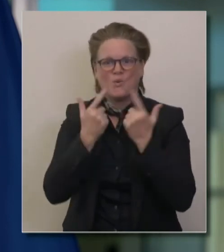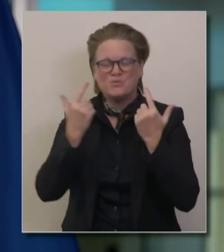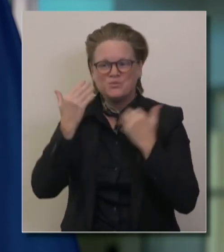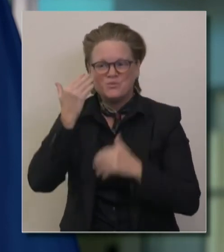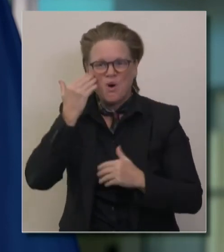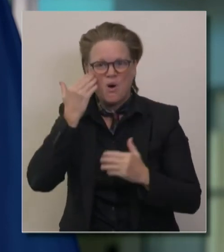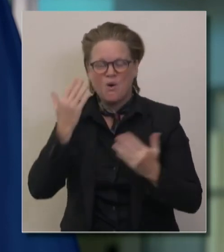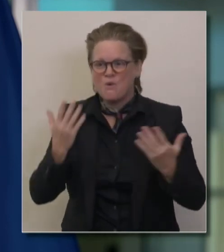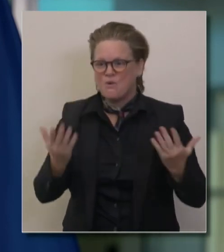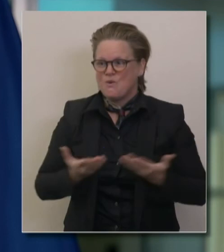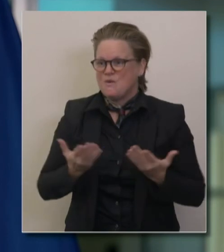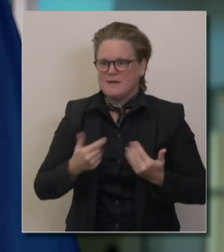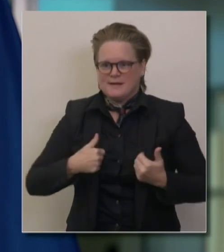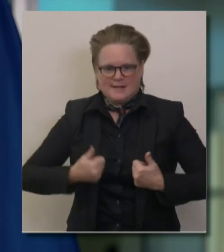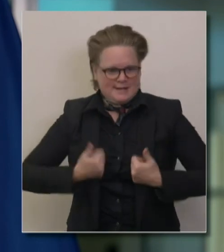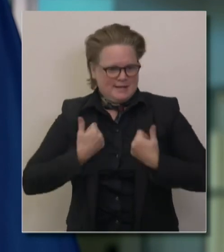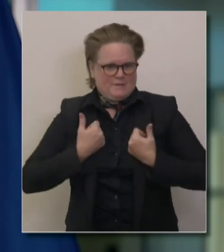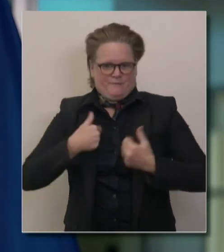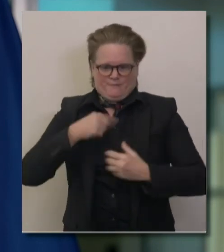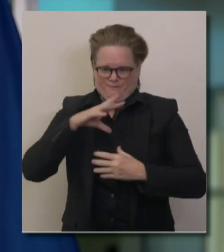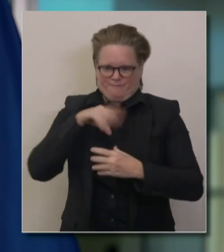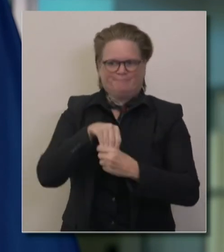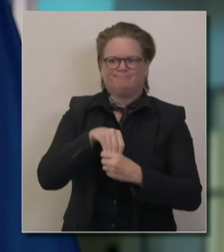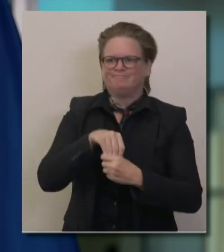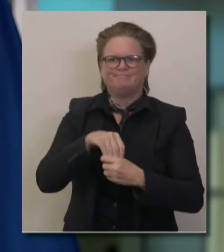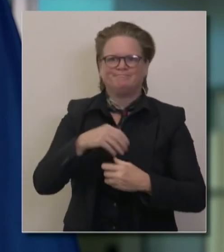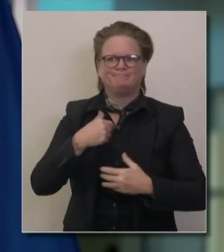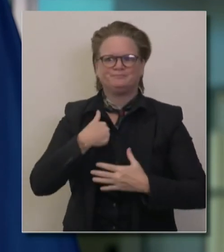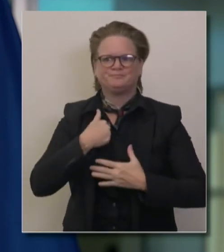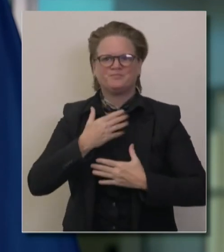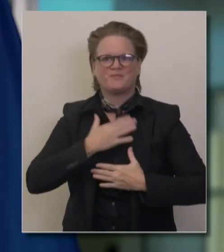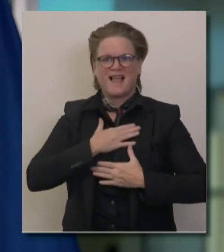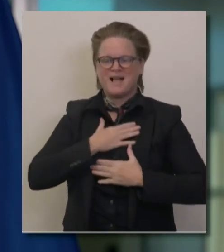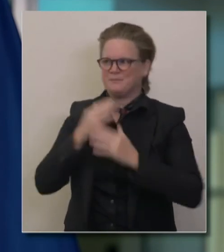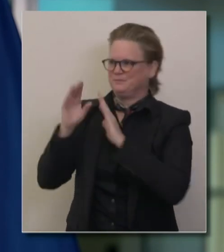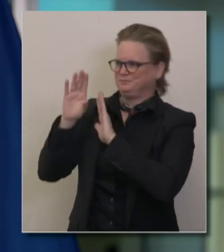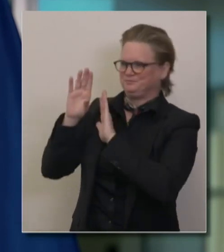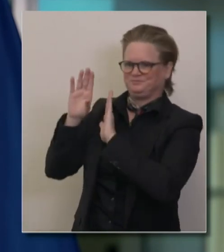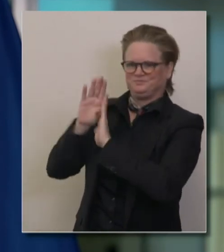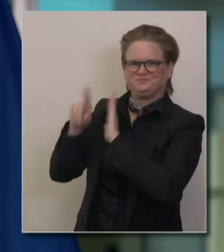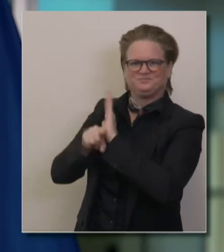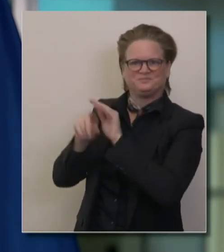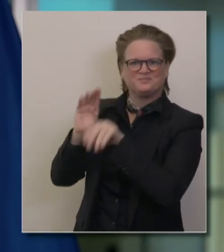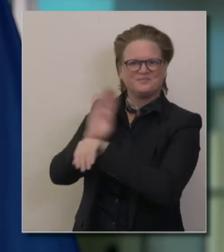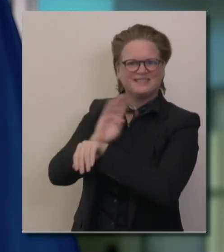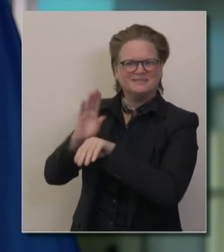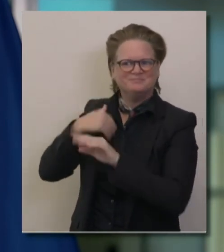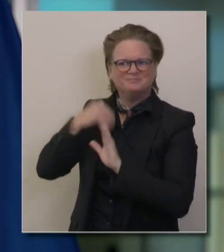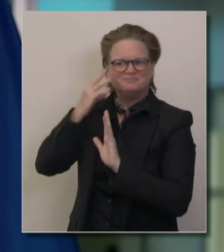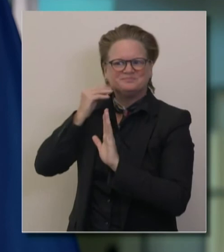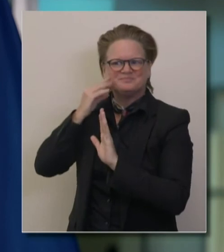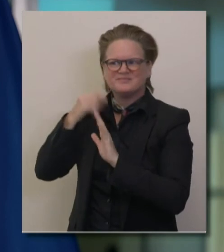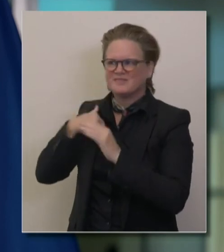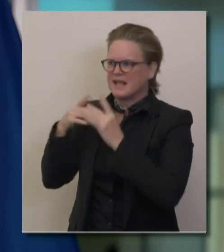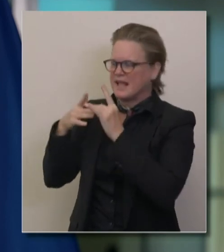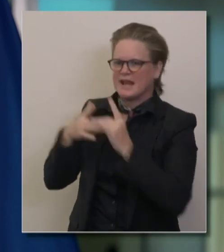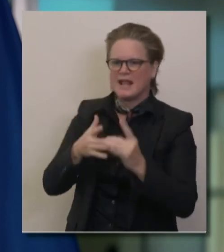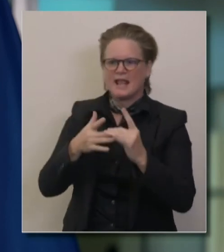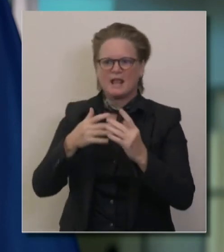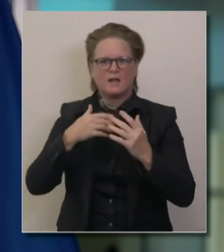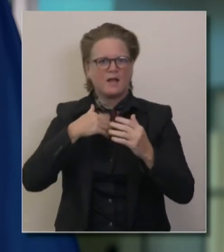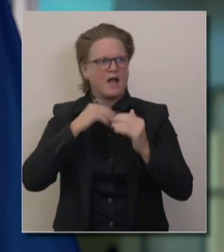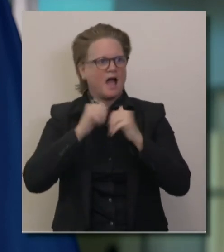of my entrepreneurial background that got me engaged in local government initially, that led me